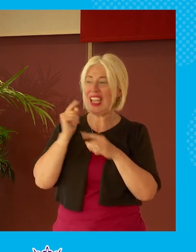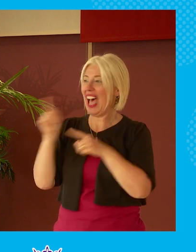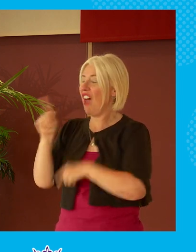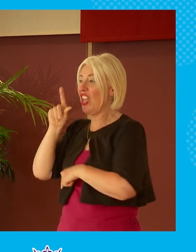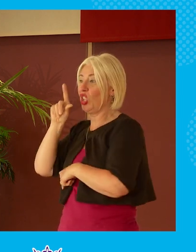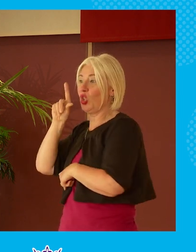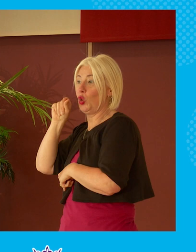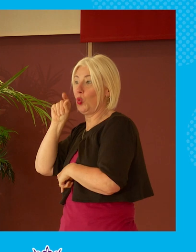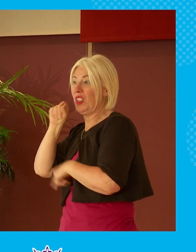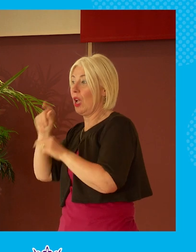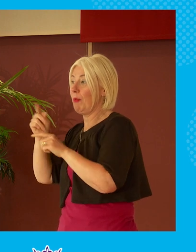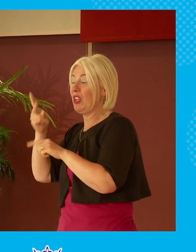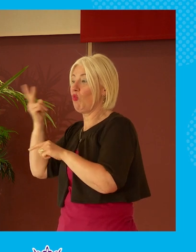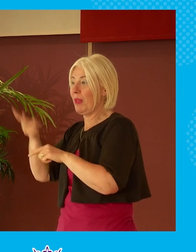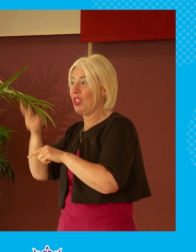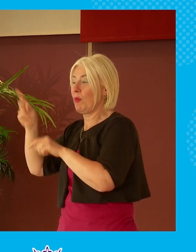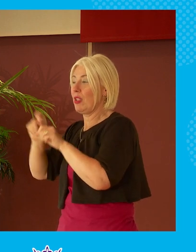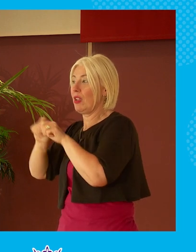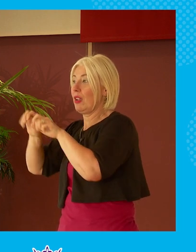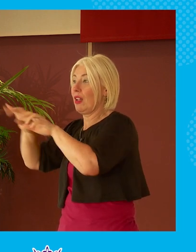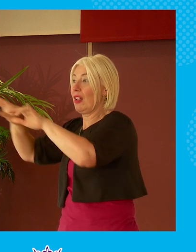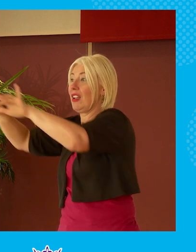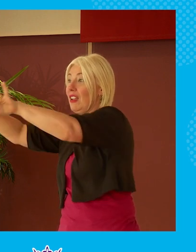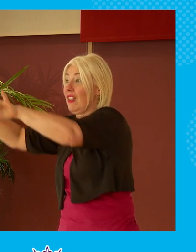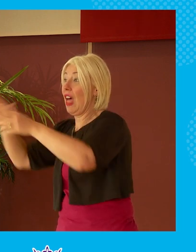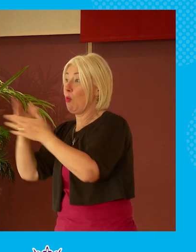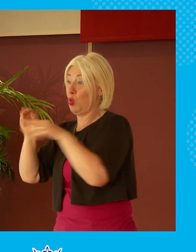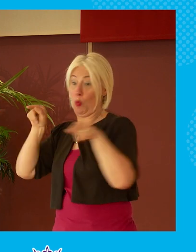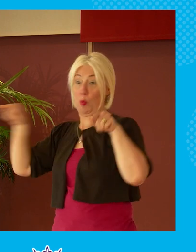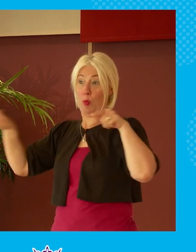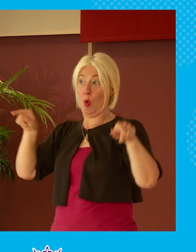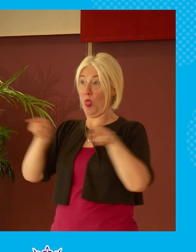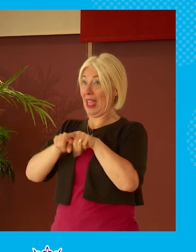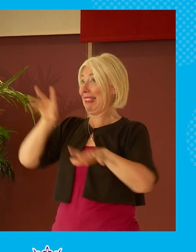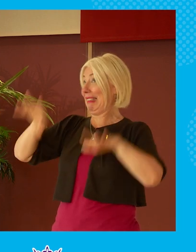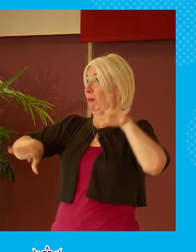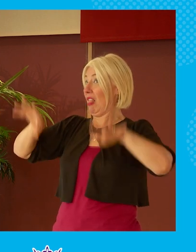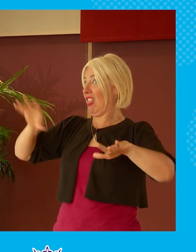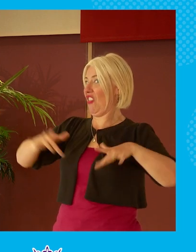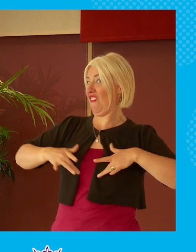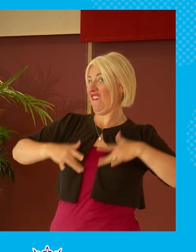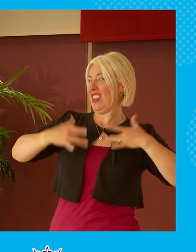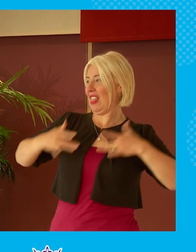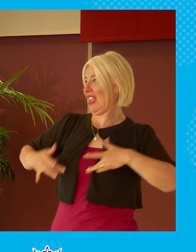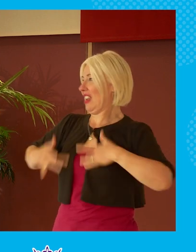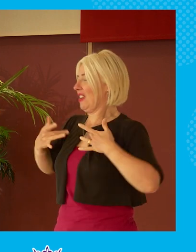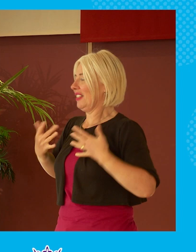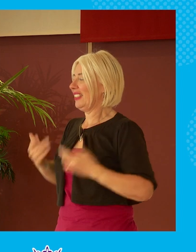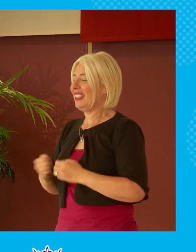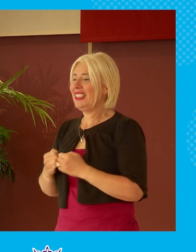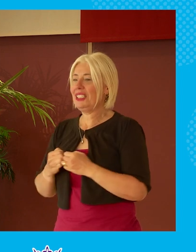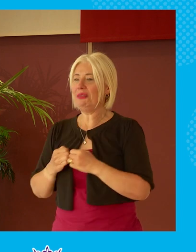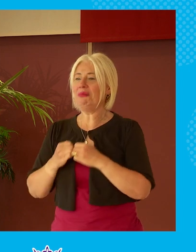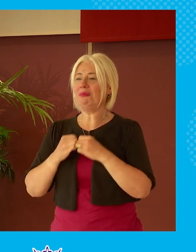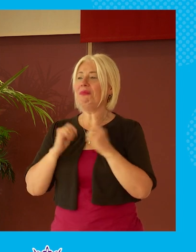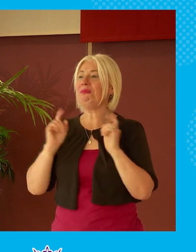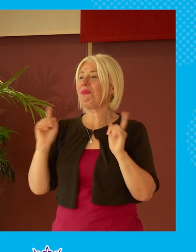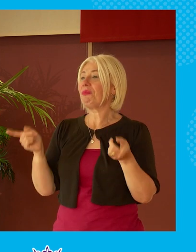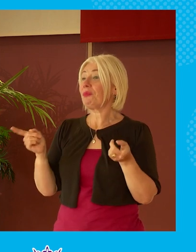retweeted a lot of times uh approvingly are very similar and i i think part of the problem is that uh